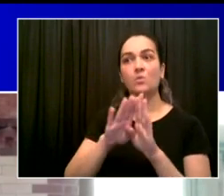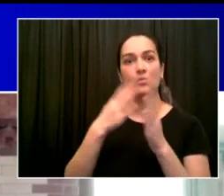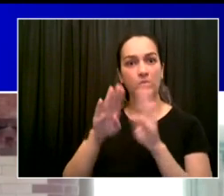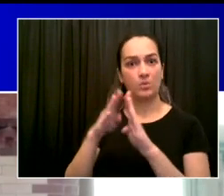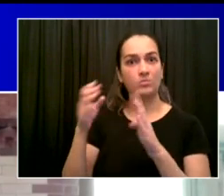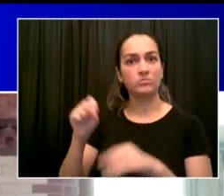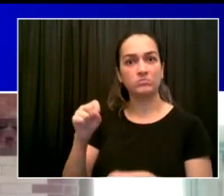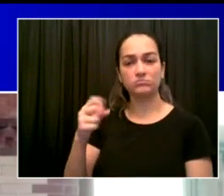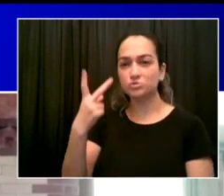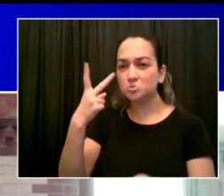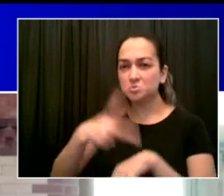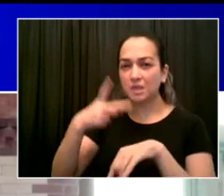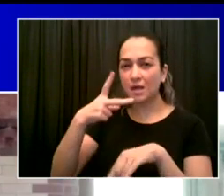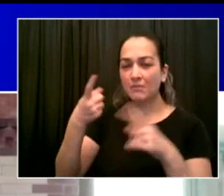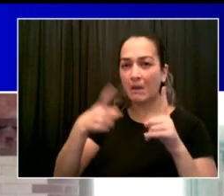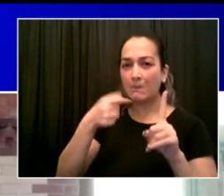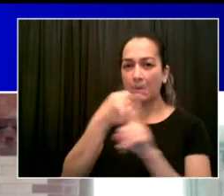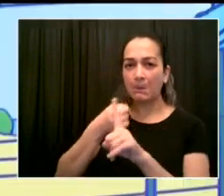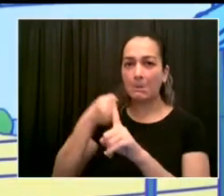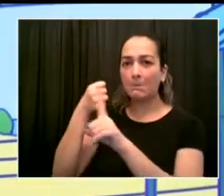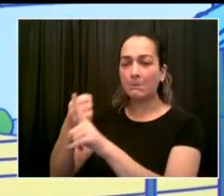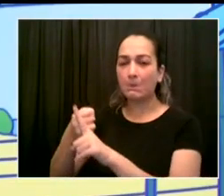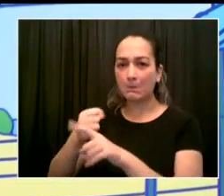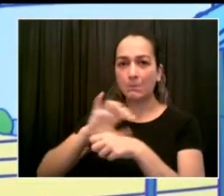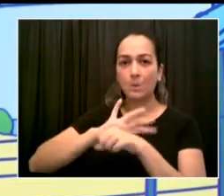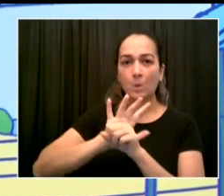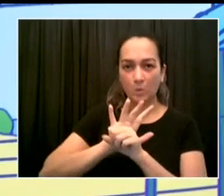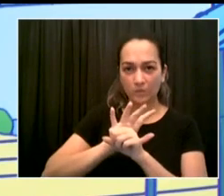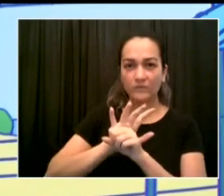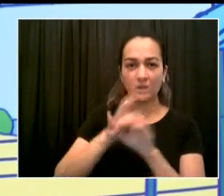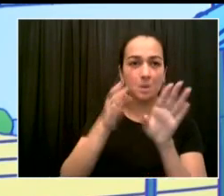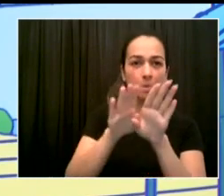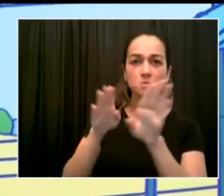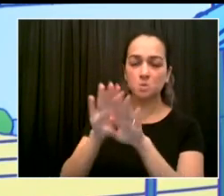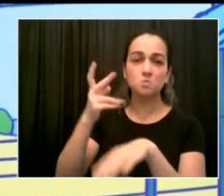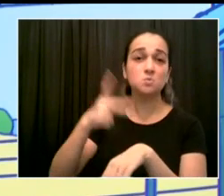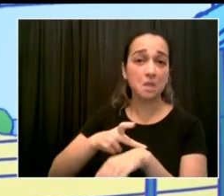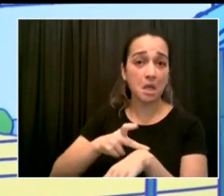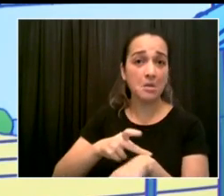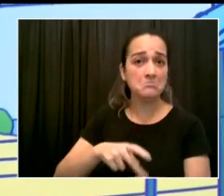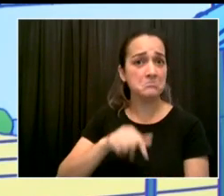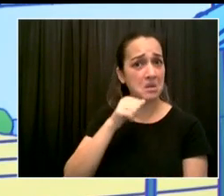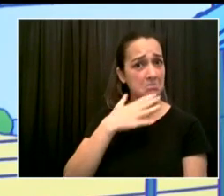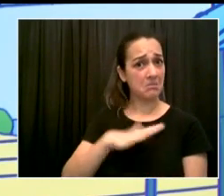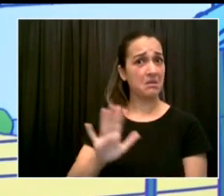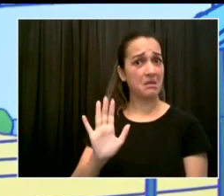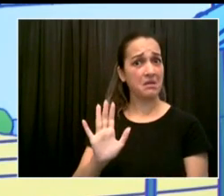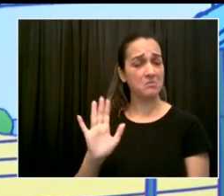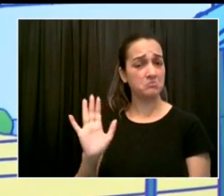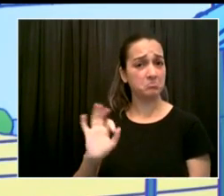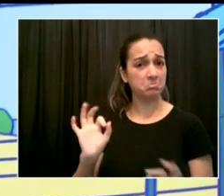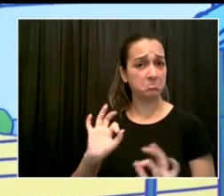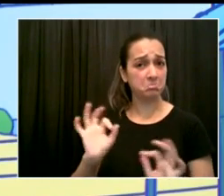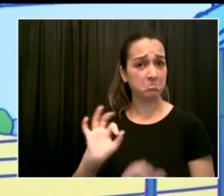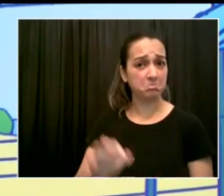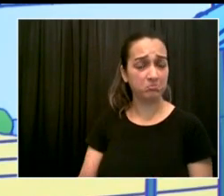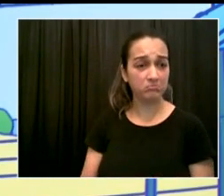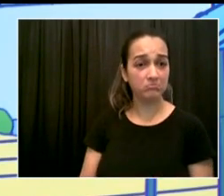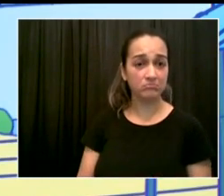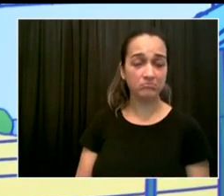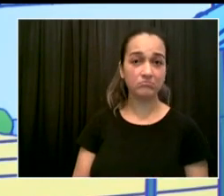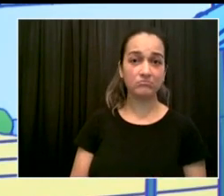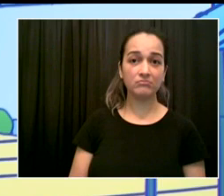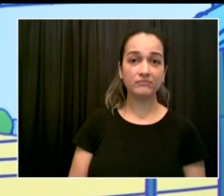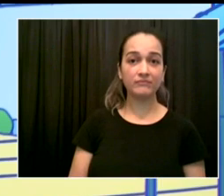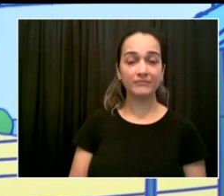that the health and safety measures work. We've seen a lot more vaccination since then